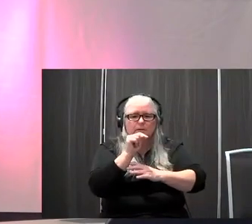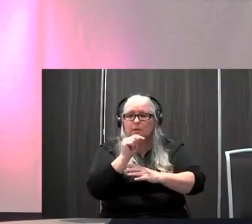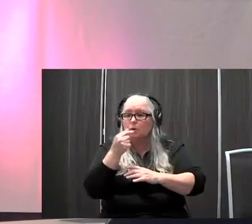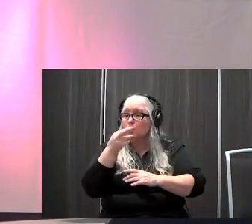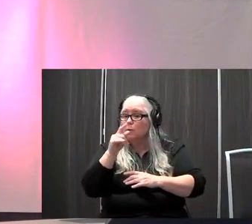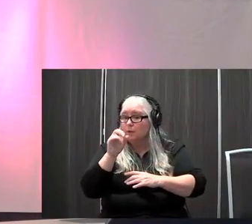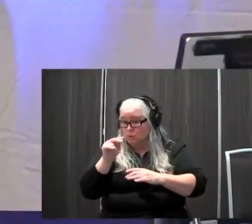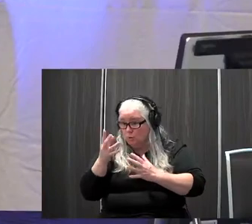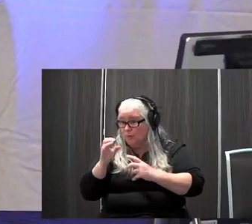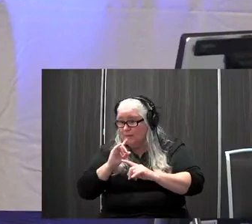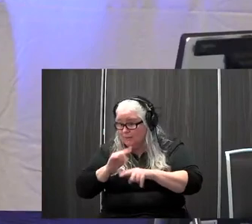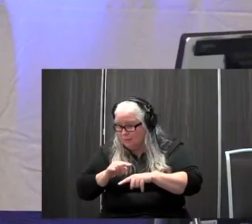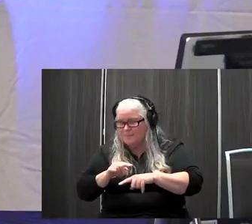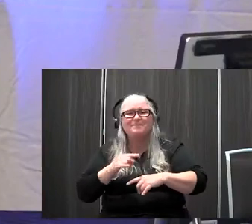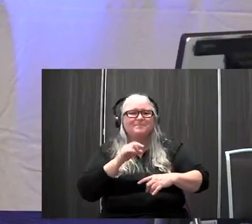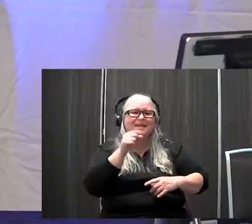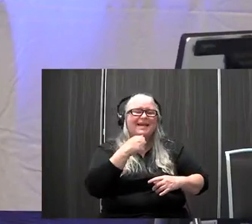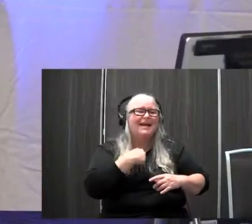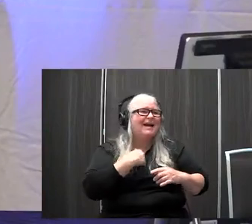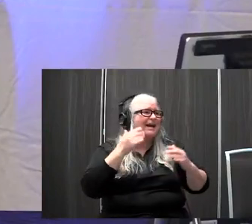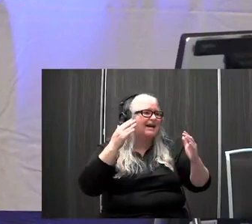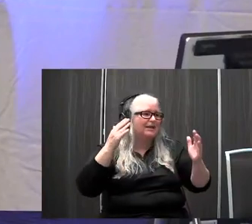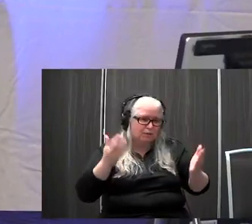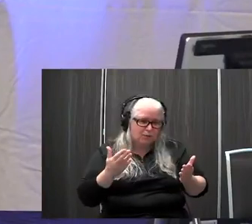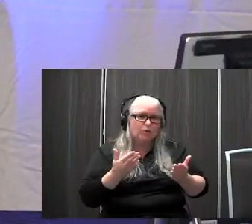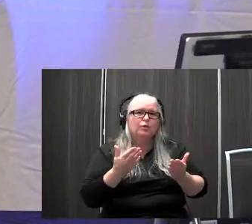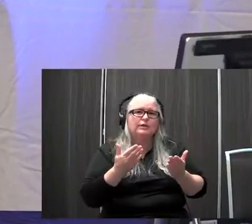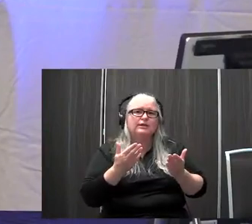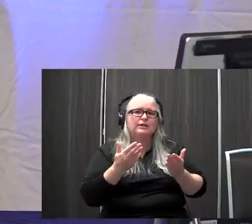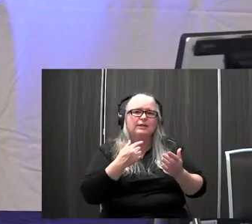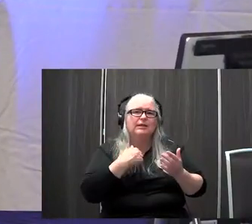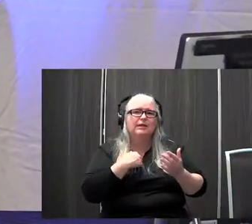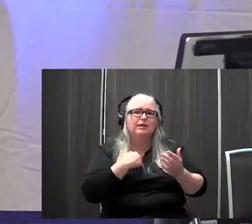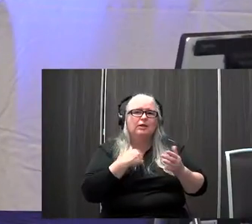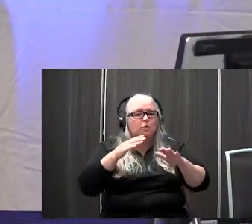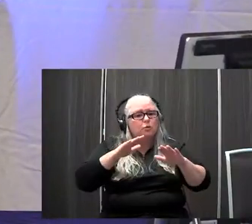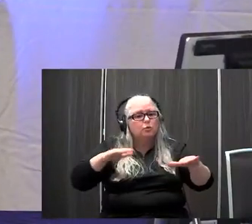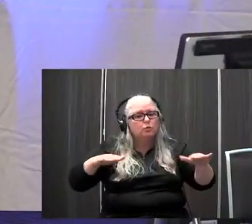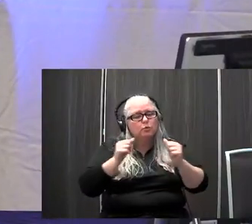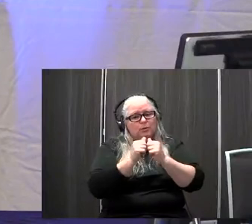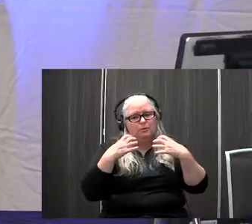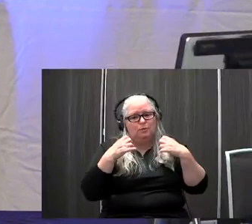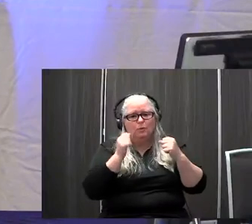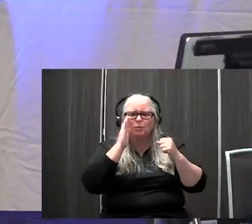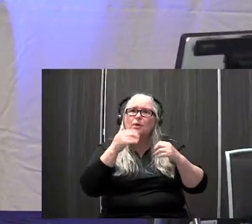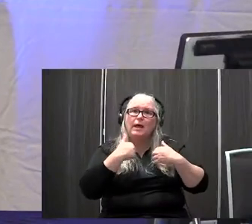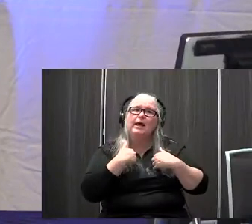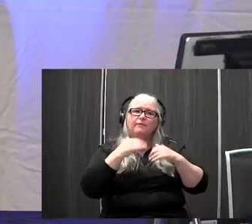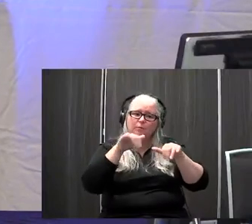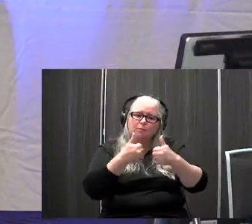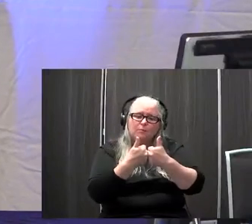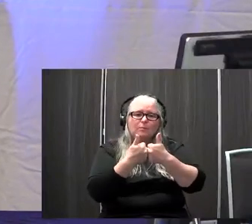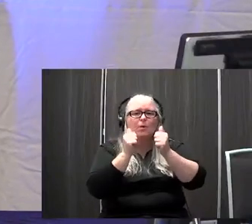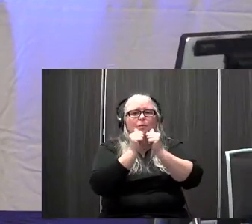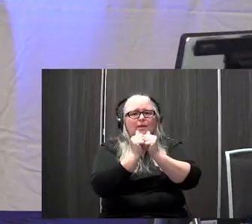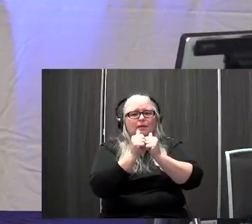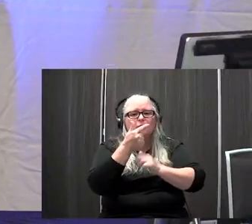that? So I encourage, again, you know, these, your children in charge are going to have challenges with gross motor skills from